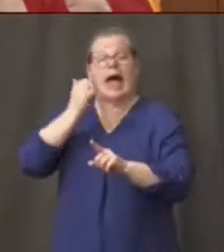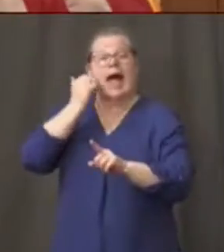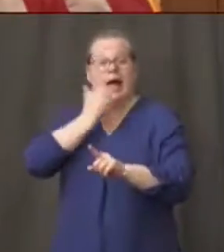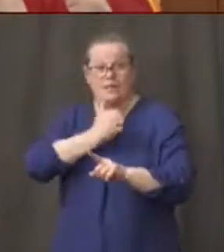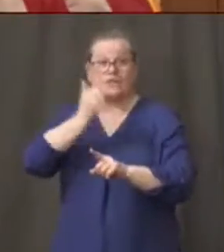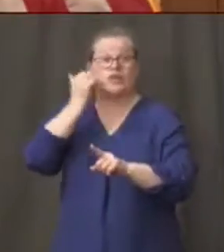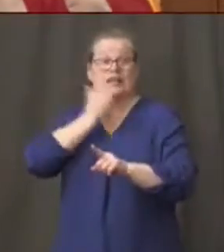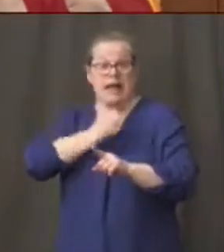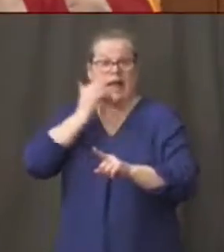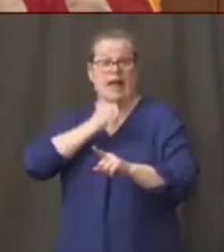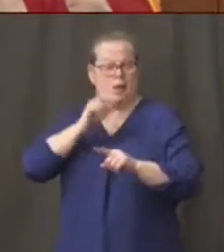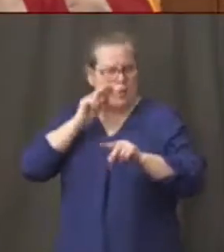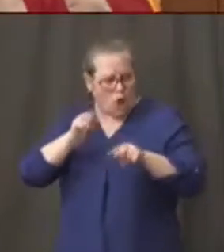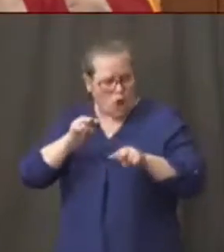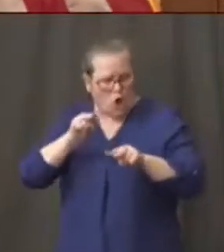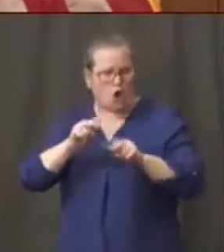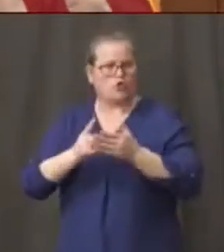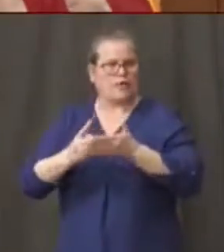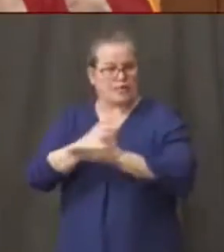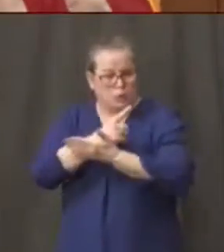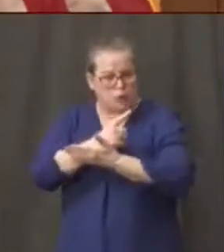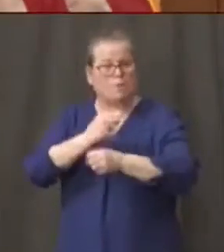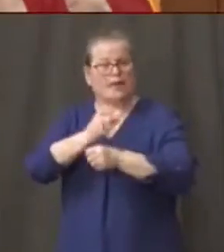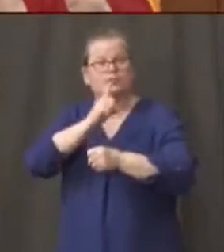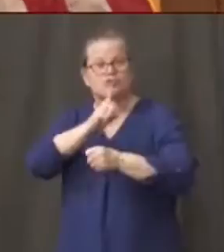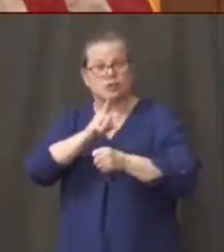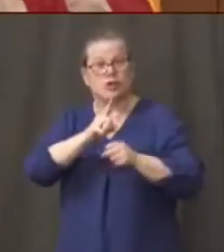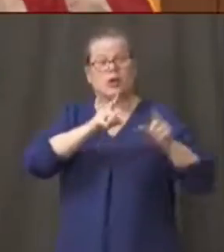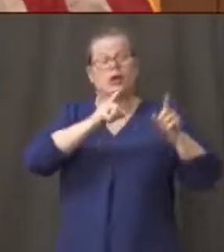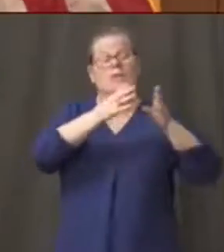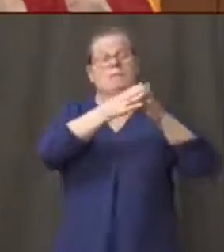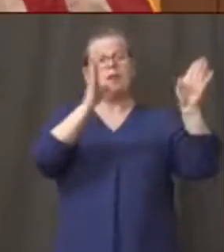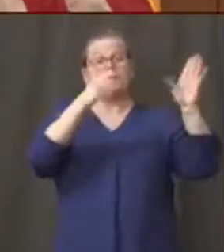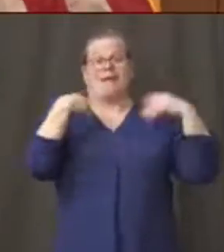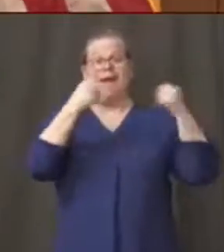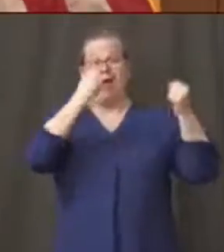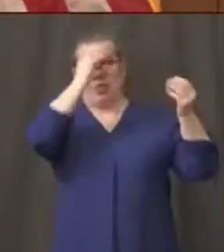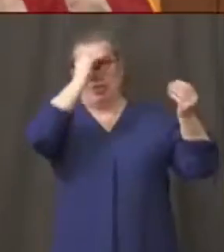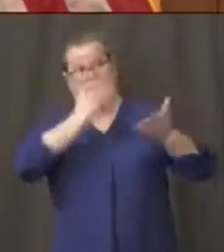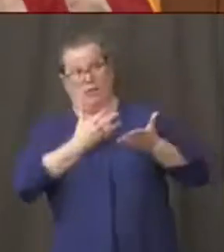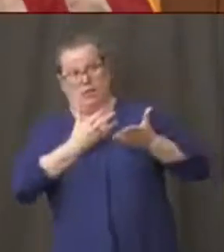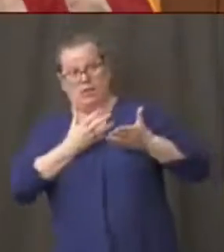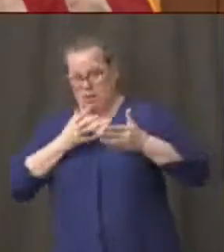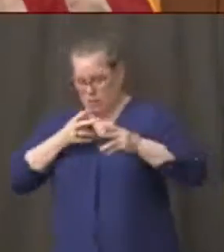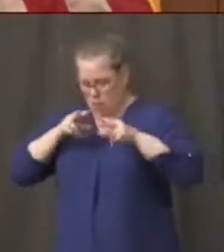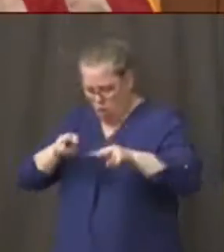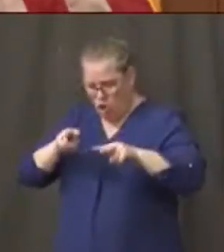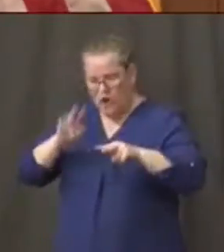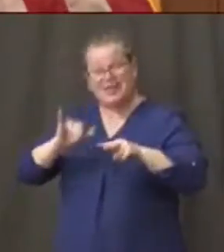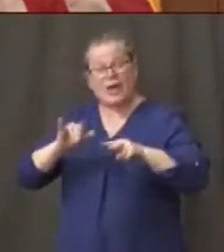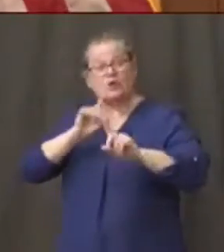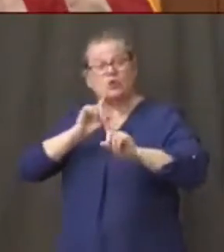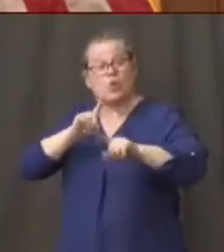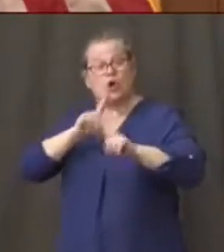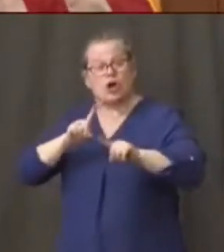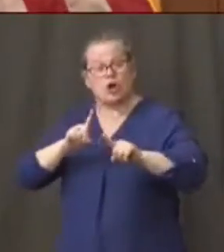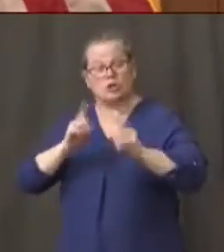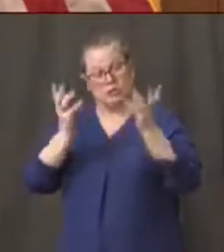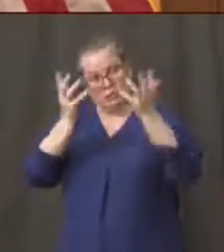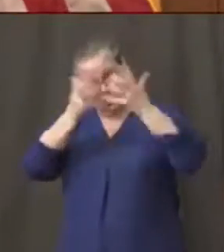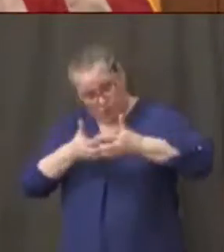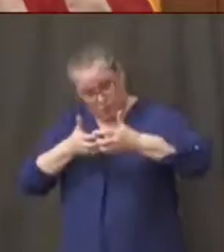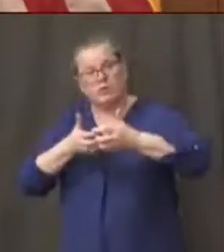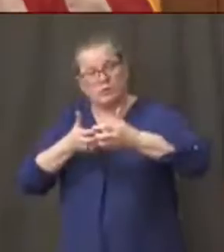public information public health information that we have as well as making sure that it's in coordination with what is really going on on the ground